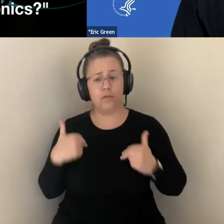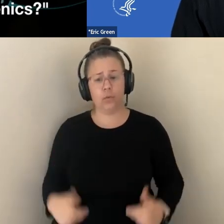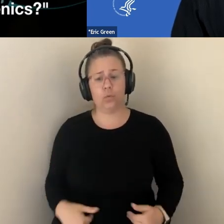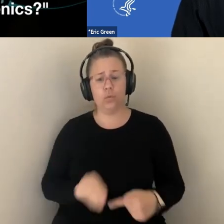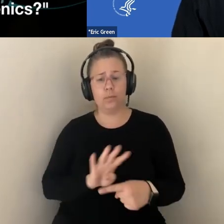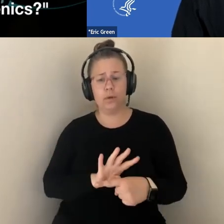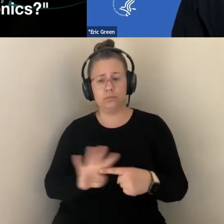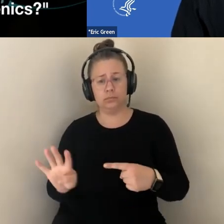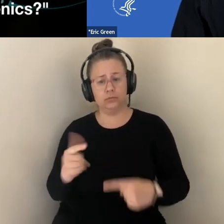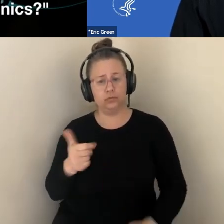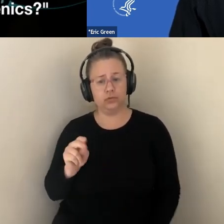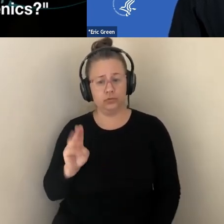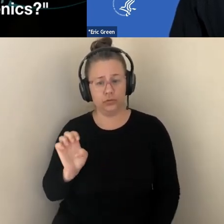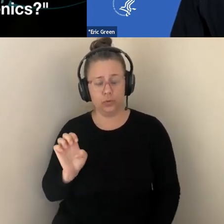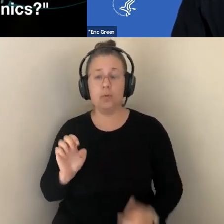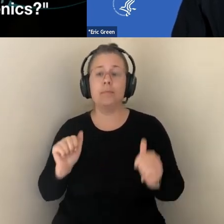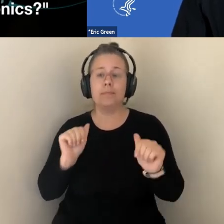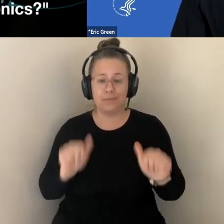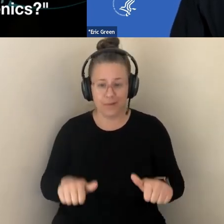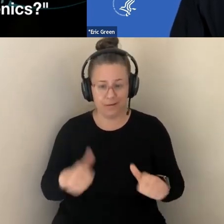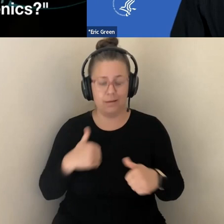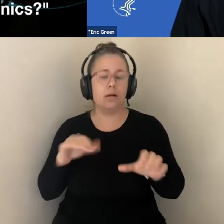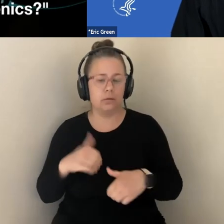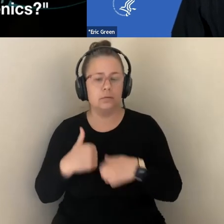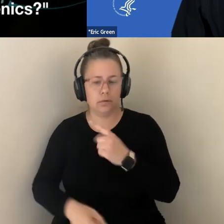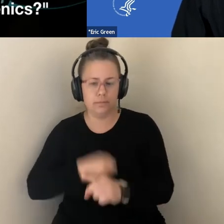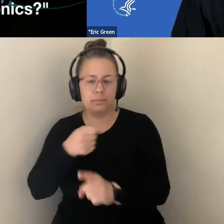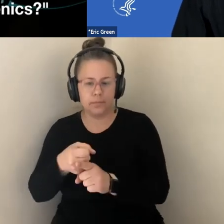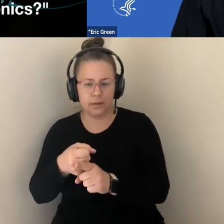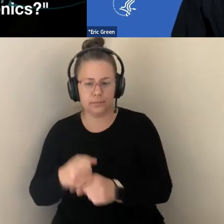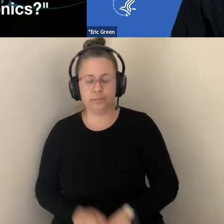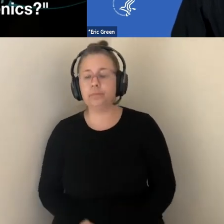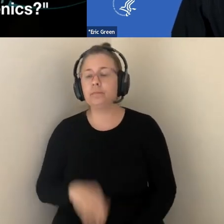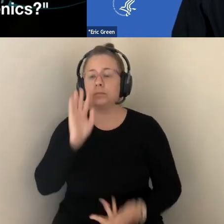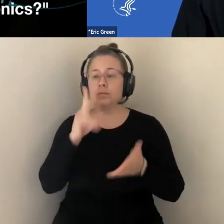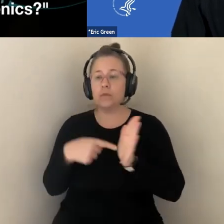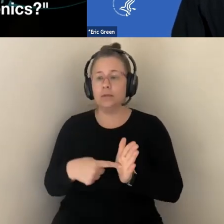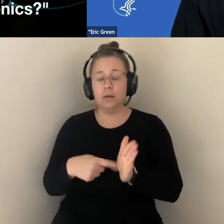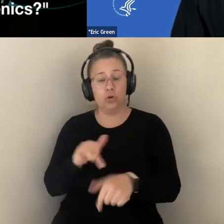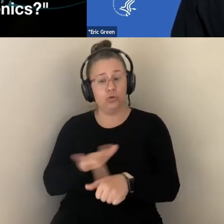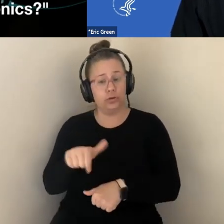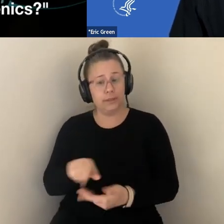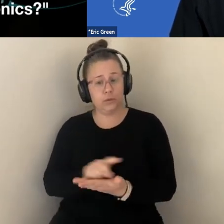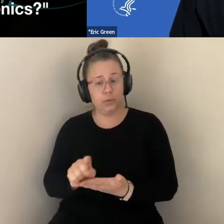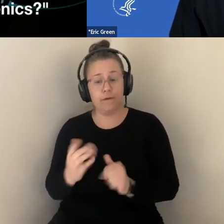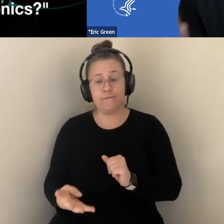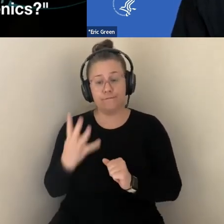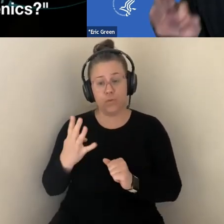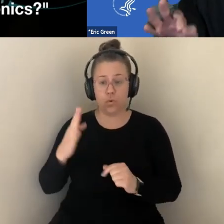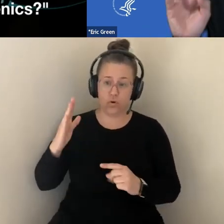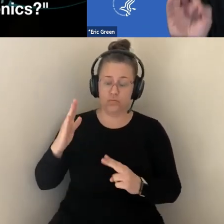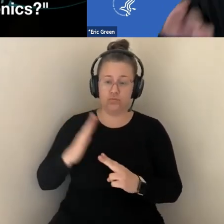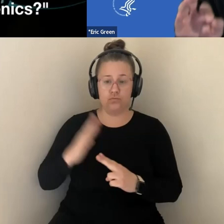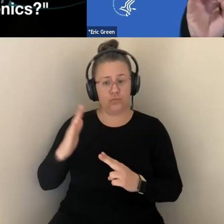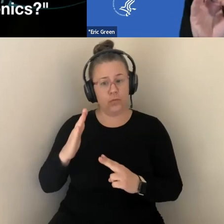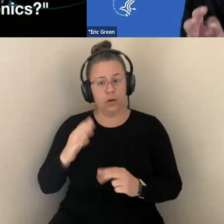HAVE. AS AN EXAMPLE, YOU MAY HAVE SEEN EARLIER THIS WEEK THAT FOUR PROMINENT GENOMICS RESEARCHERS WERE NAMED TO THE HUNDRED